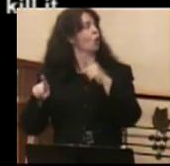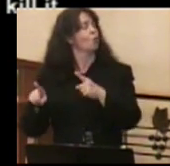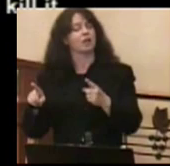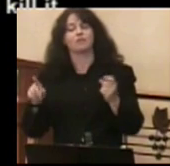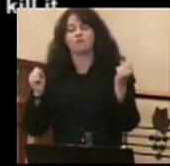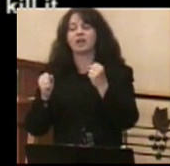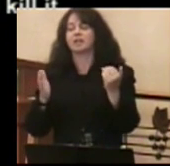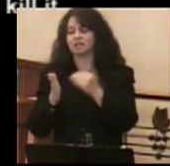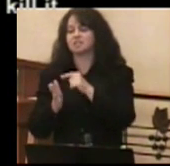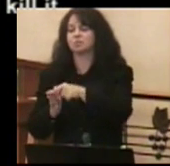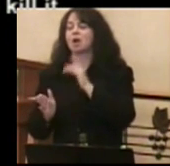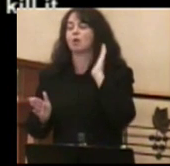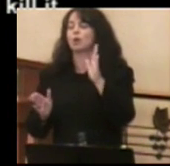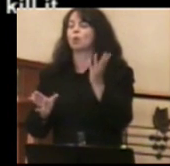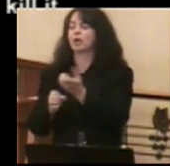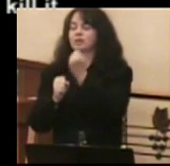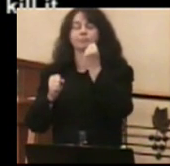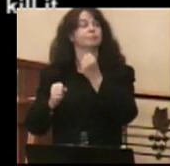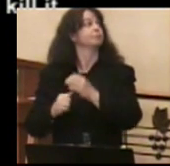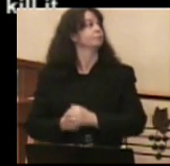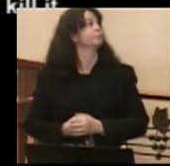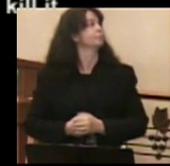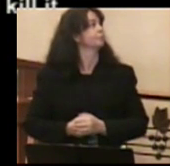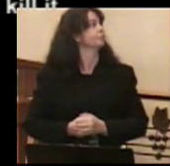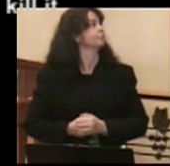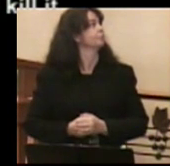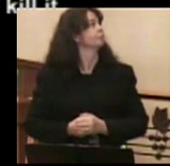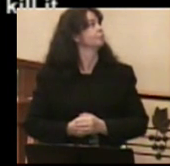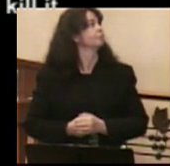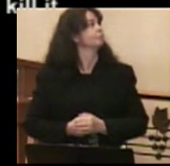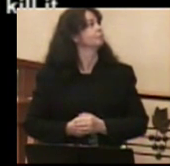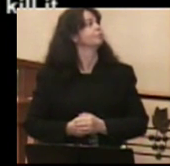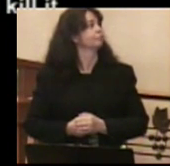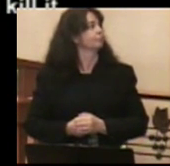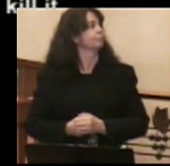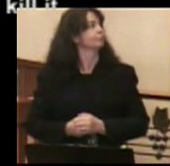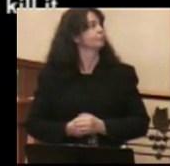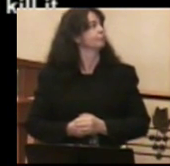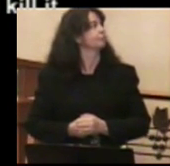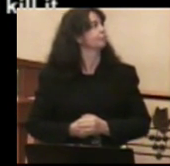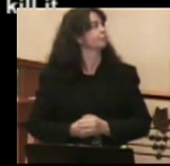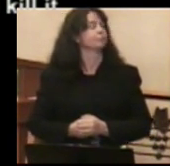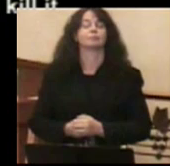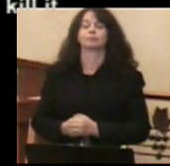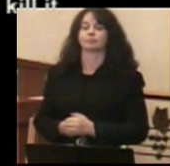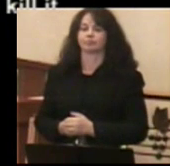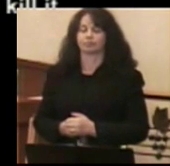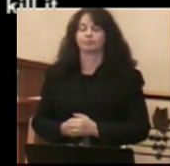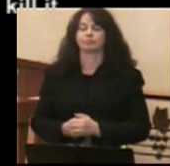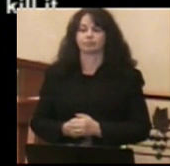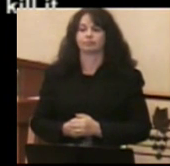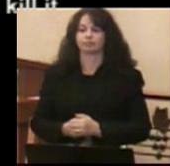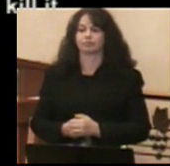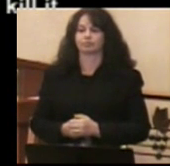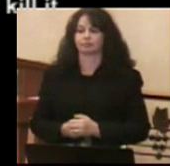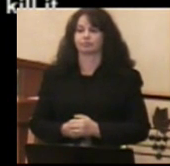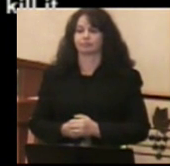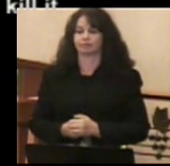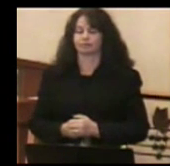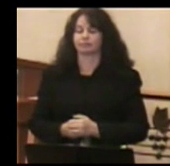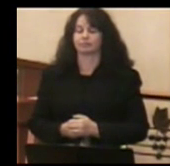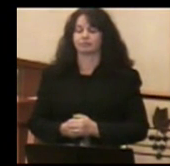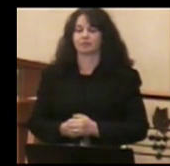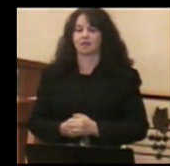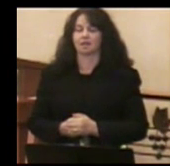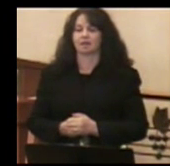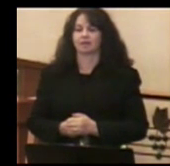see you in land of the law. And if it turns me to me, I will catch you by the top, so I will try and you in the middle